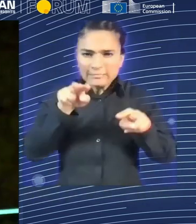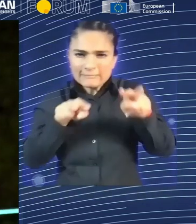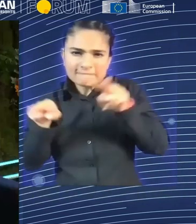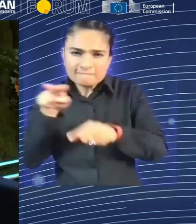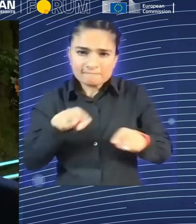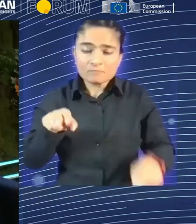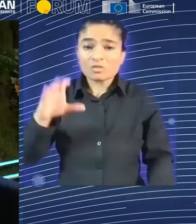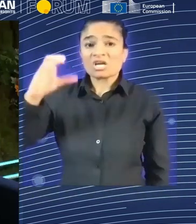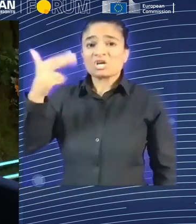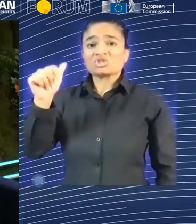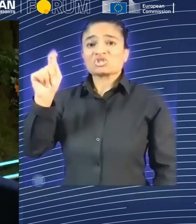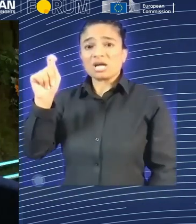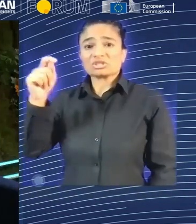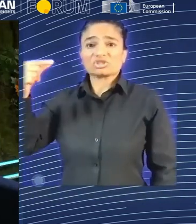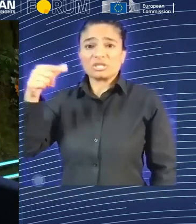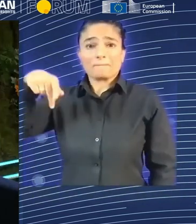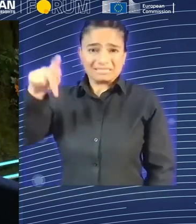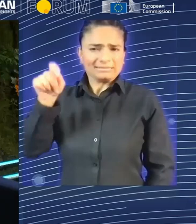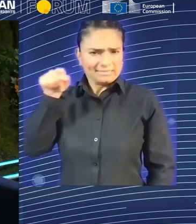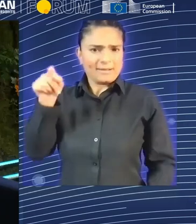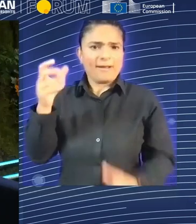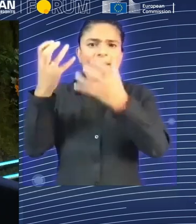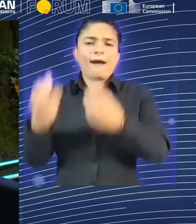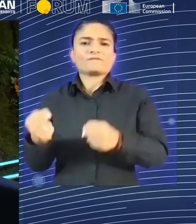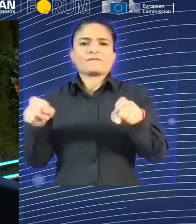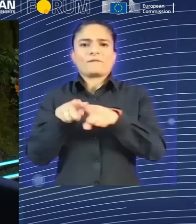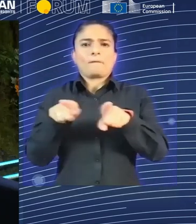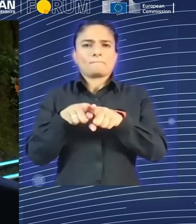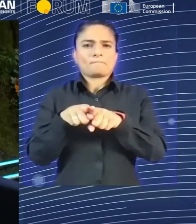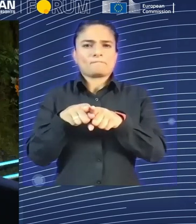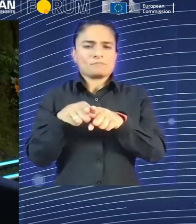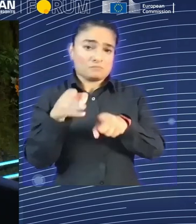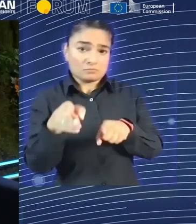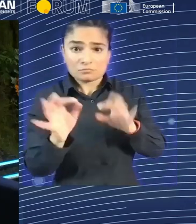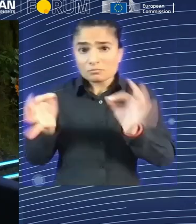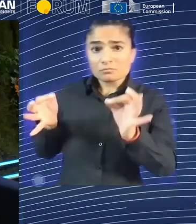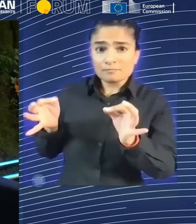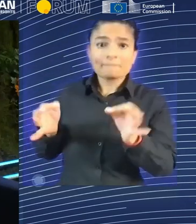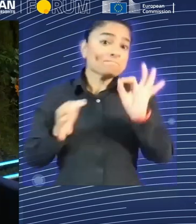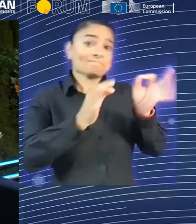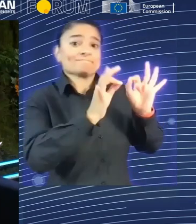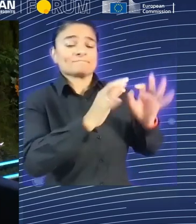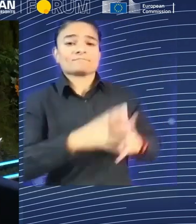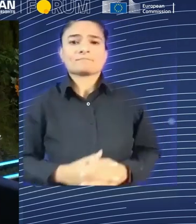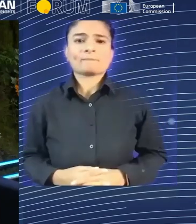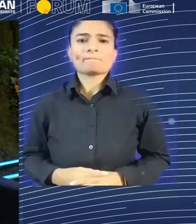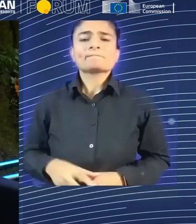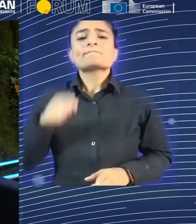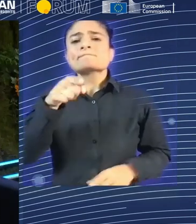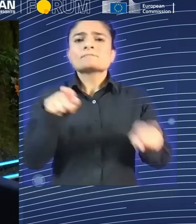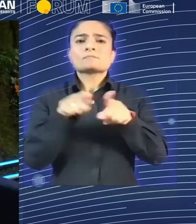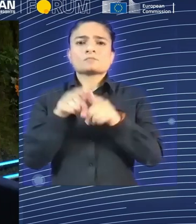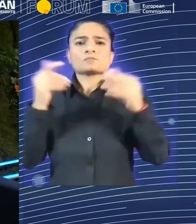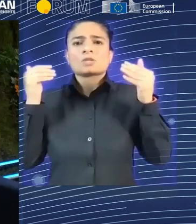this awakening is accelerating the demand and, obviously, the